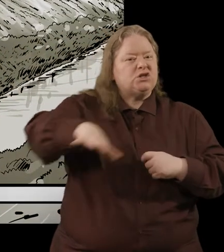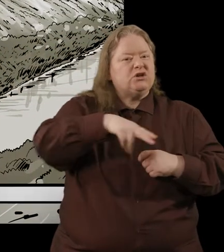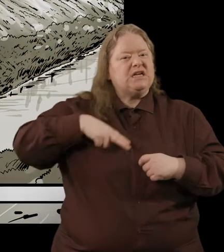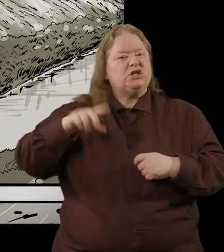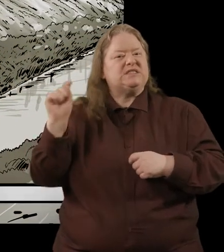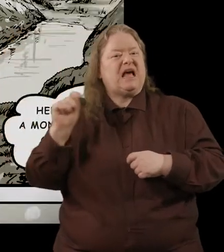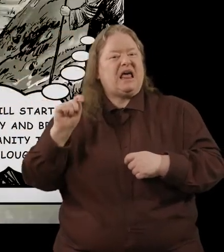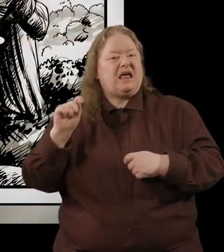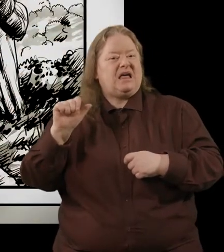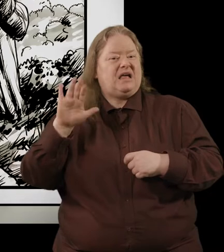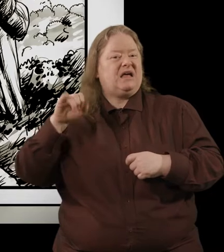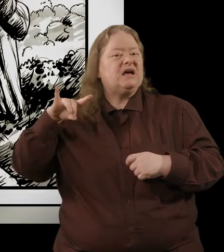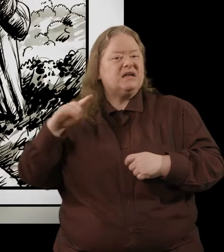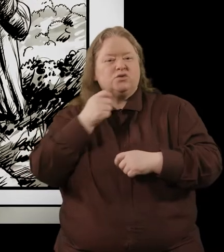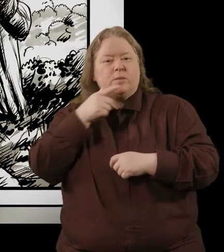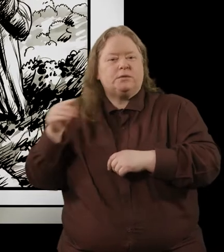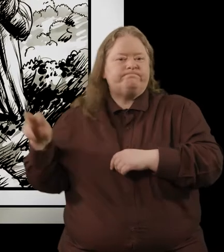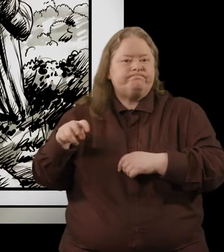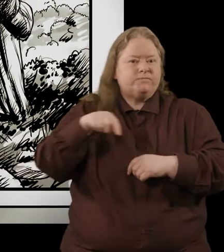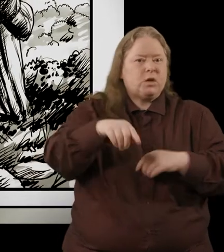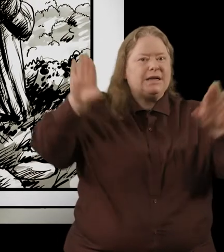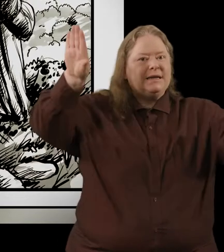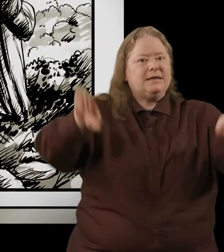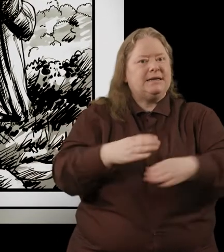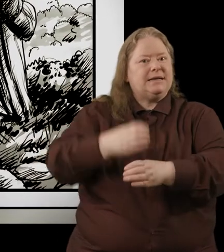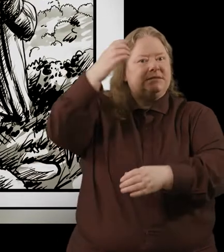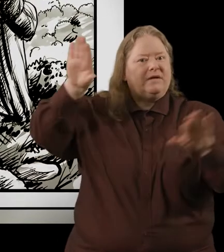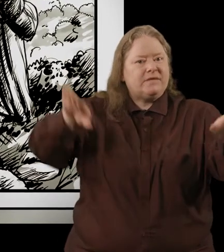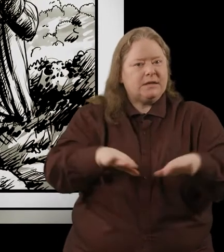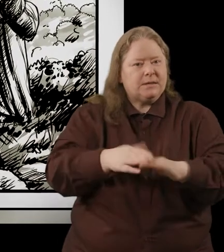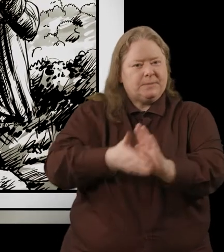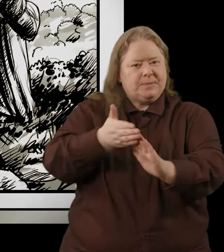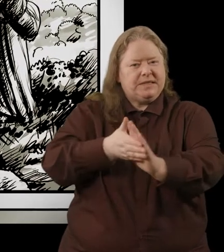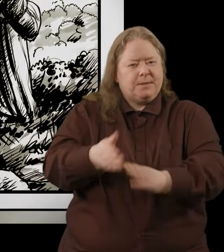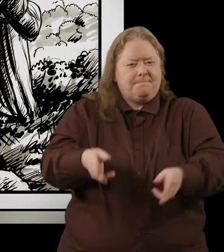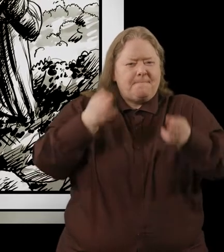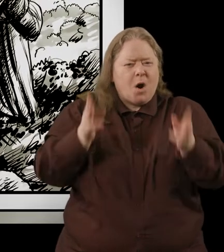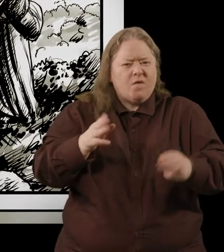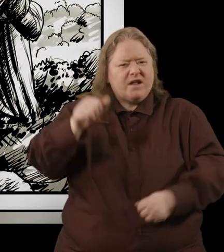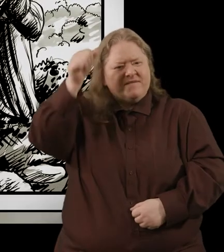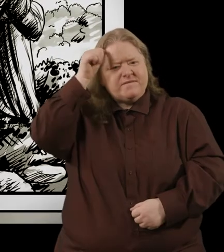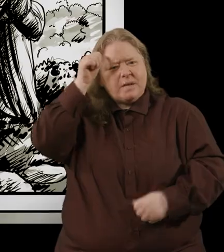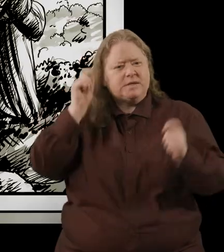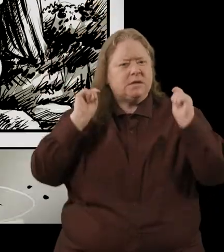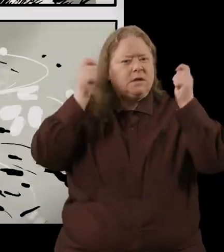went into the wilds of the Glendalough Valley and started what would become a powerful and famous monastery.